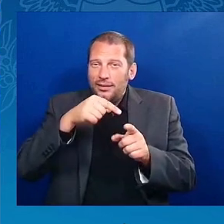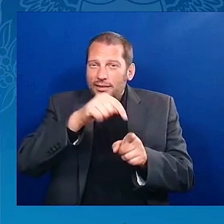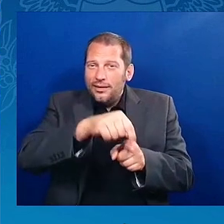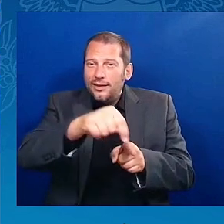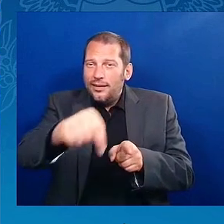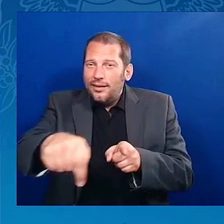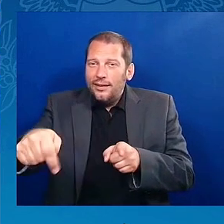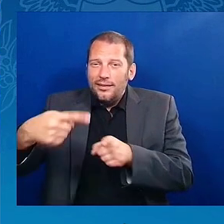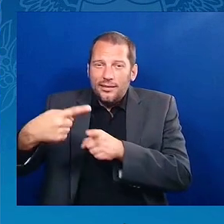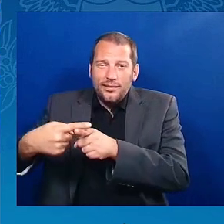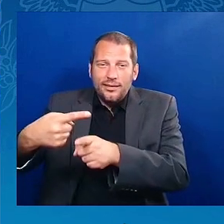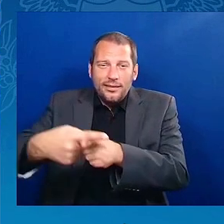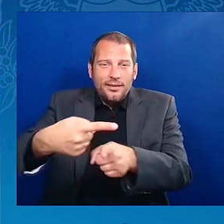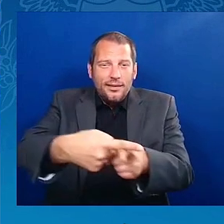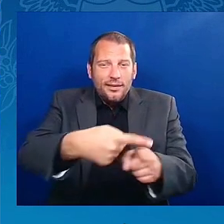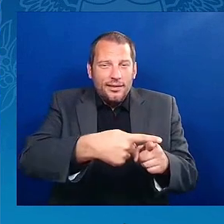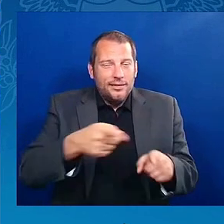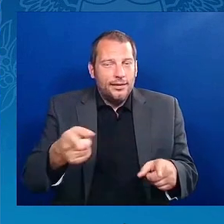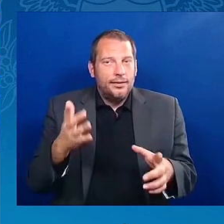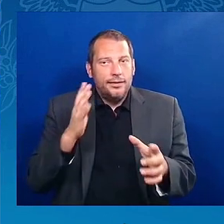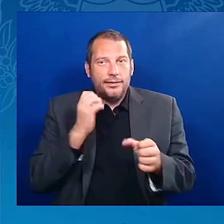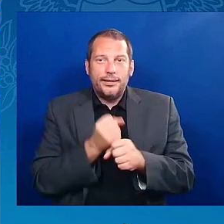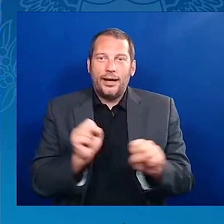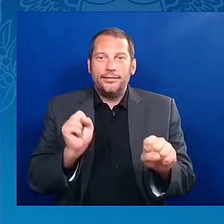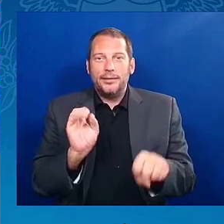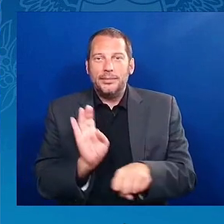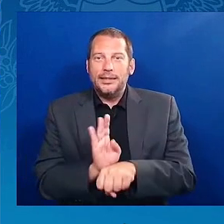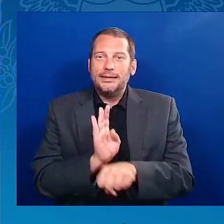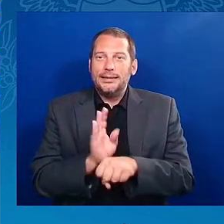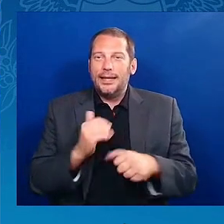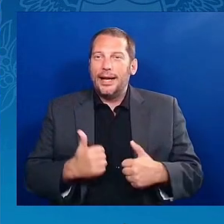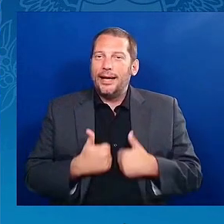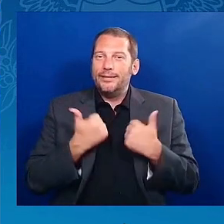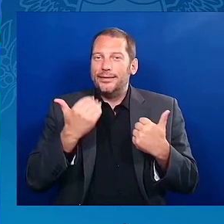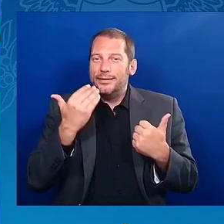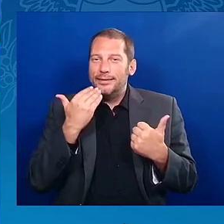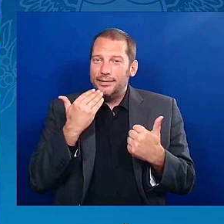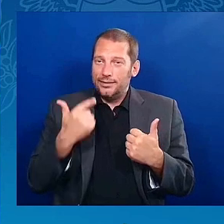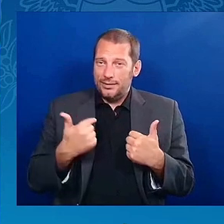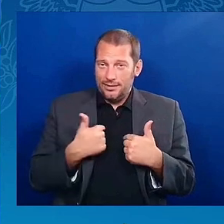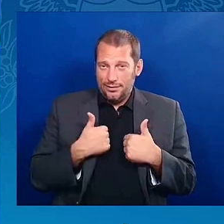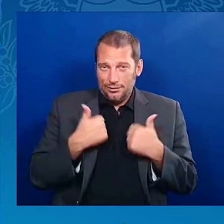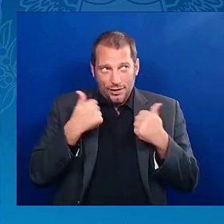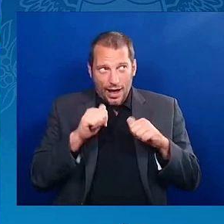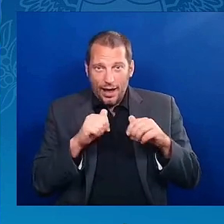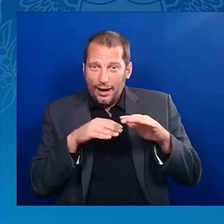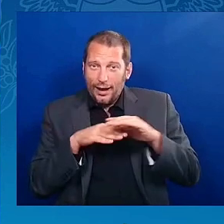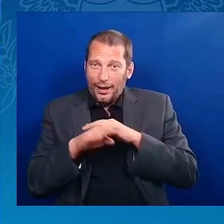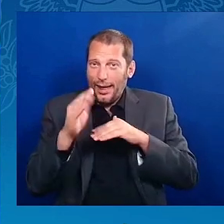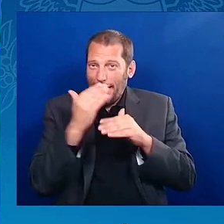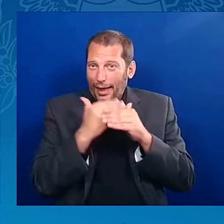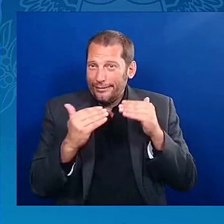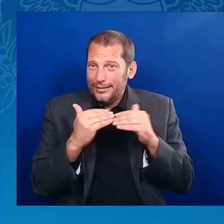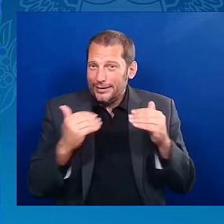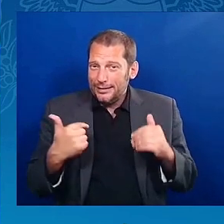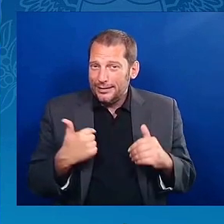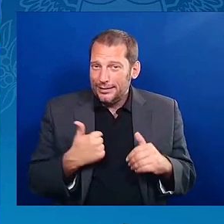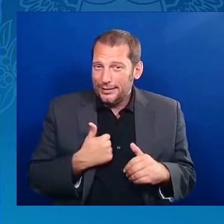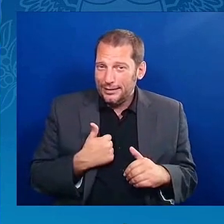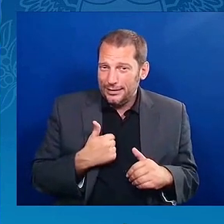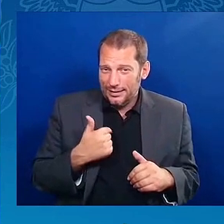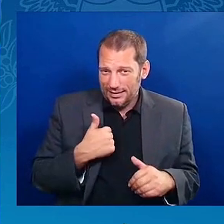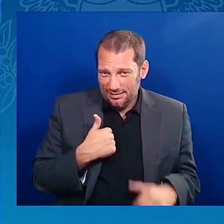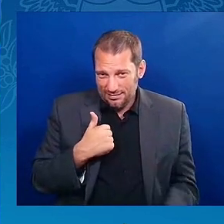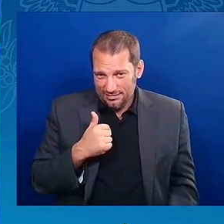When I get to the gate, I'm gonna have to have a conversation. I'm pretty sure about some stuff I said and did. still gamble a little